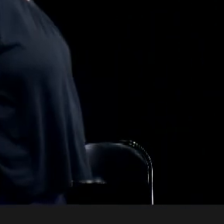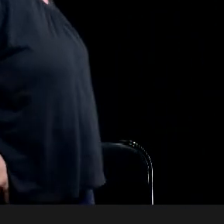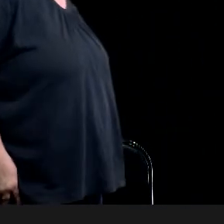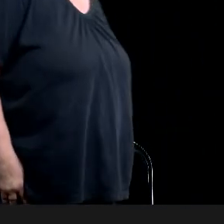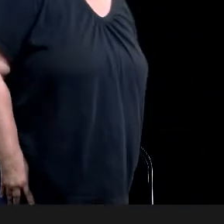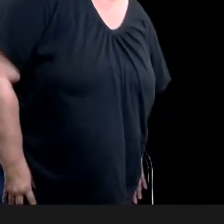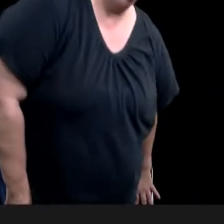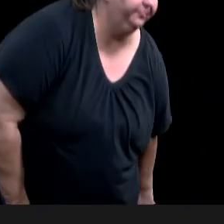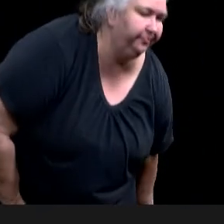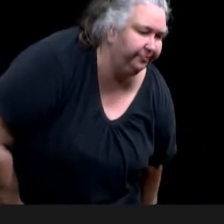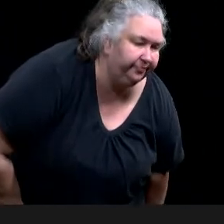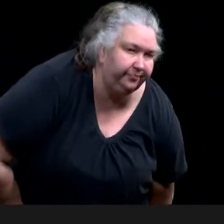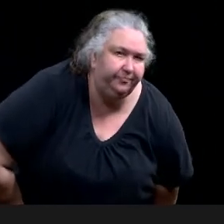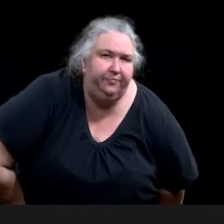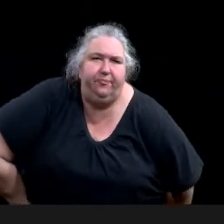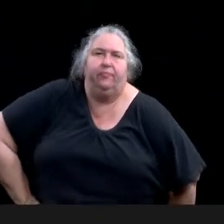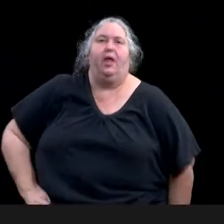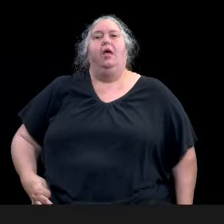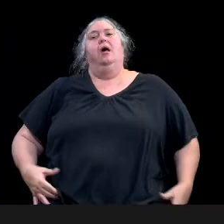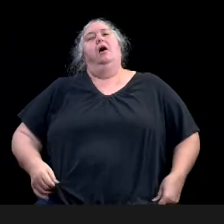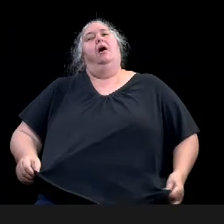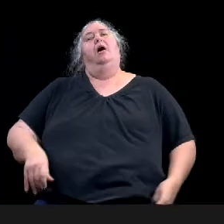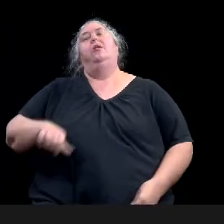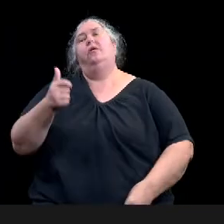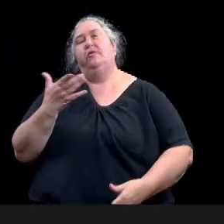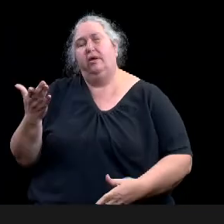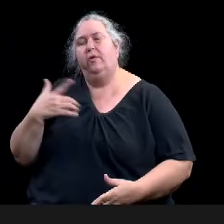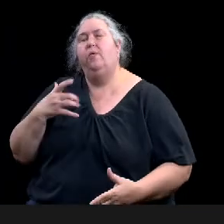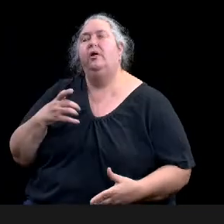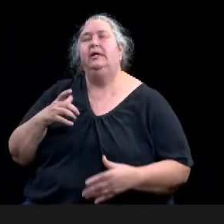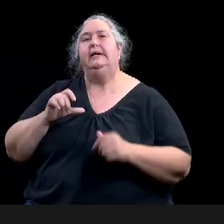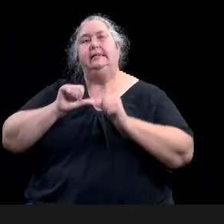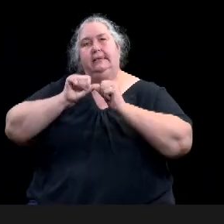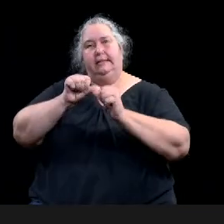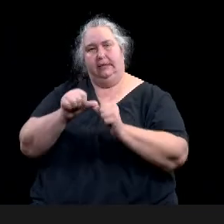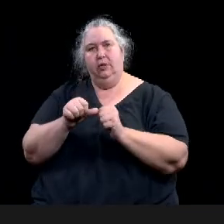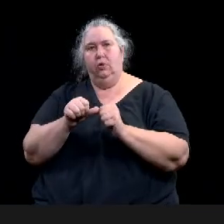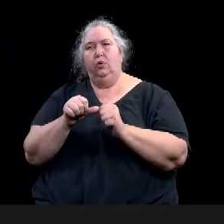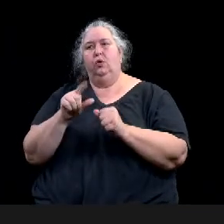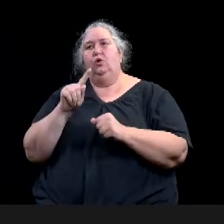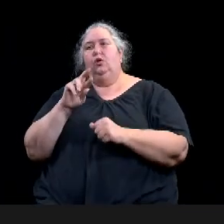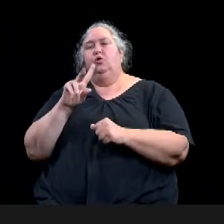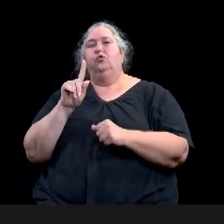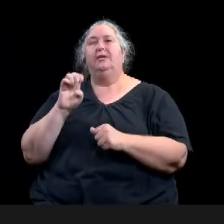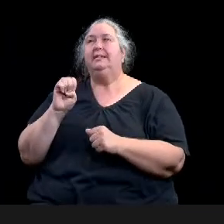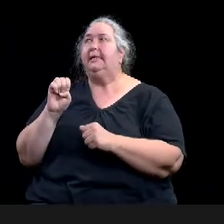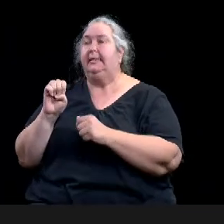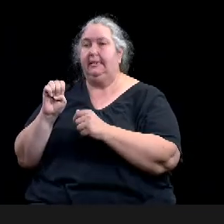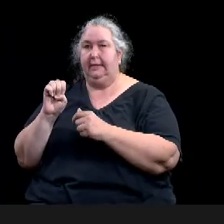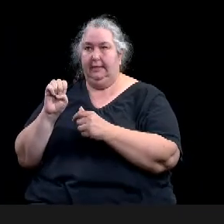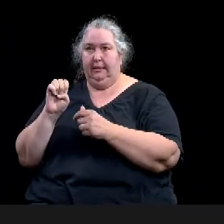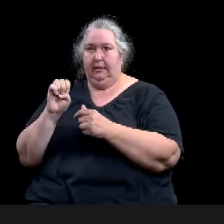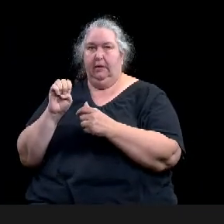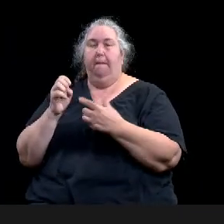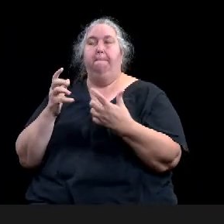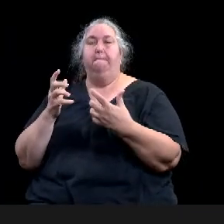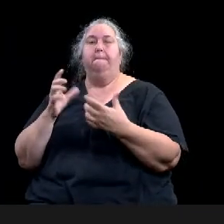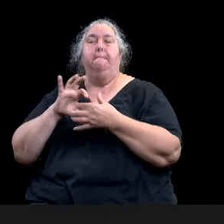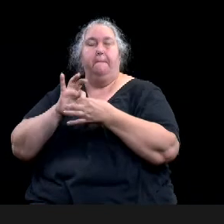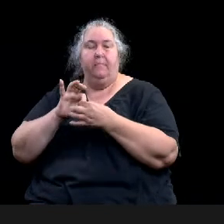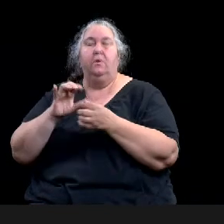and the privileges and benefits that we've just discussed that accrue to the city by having the museum here.